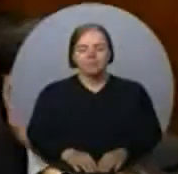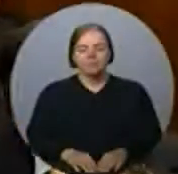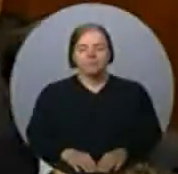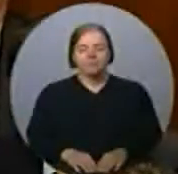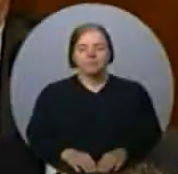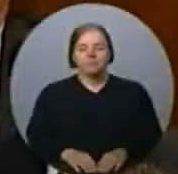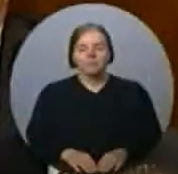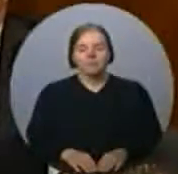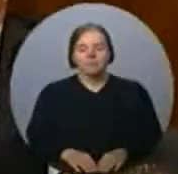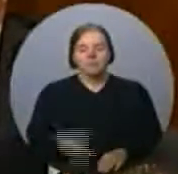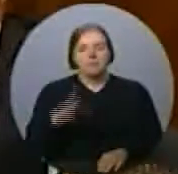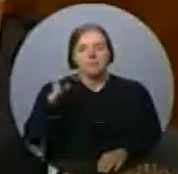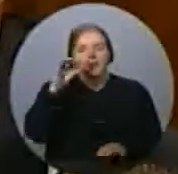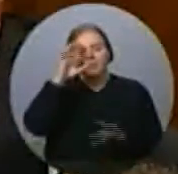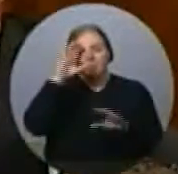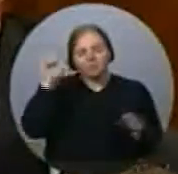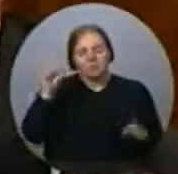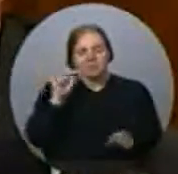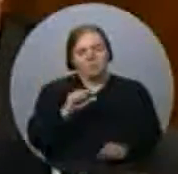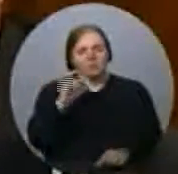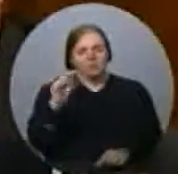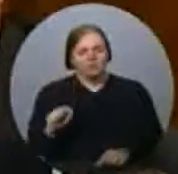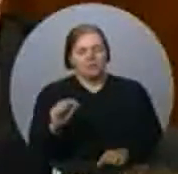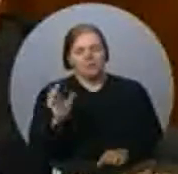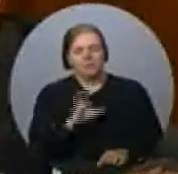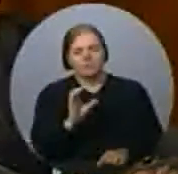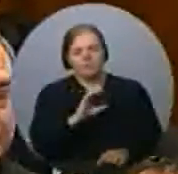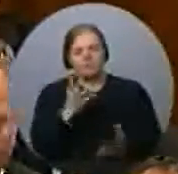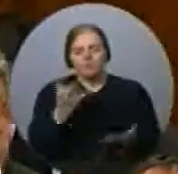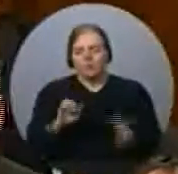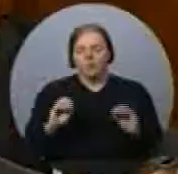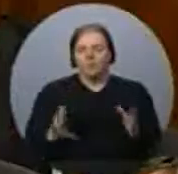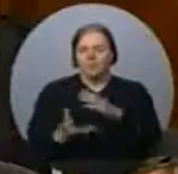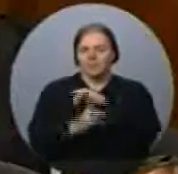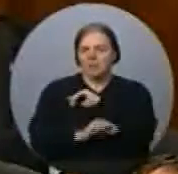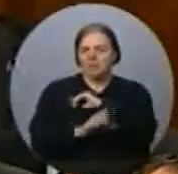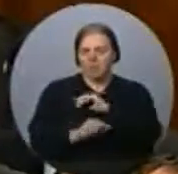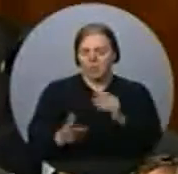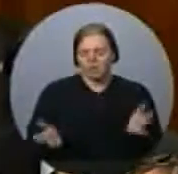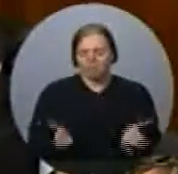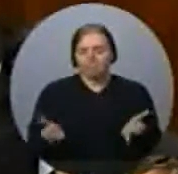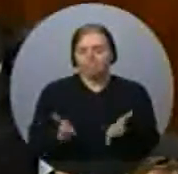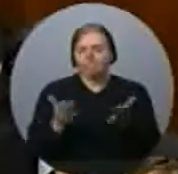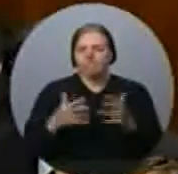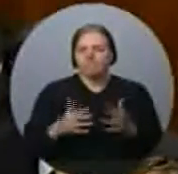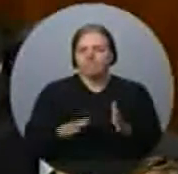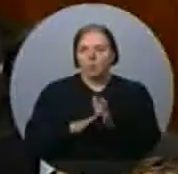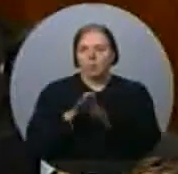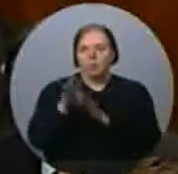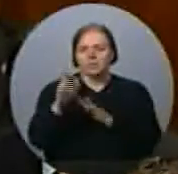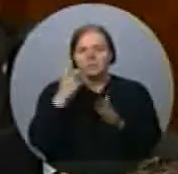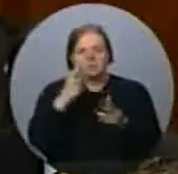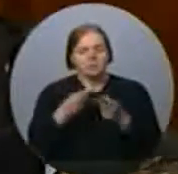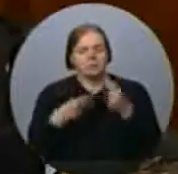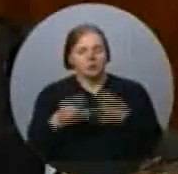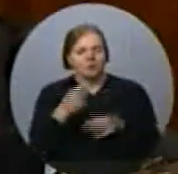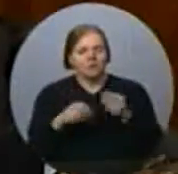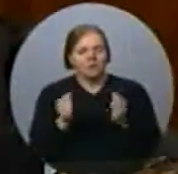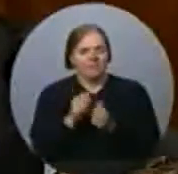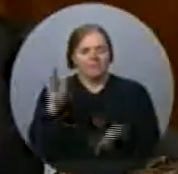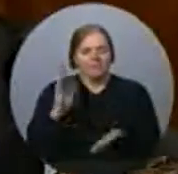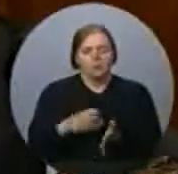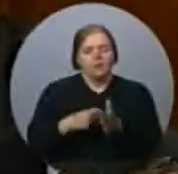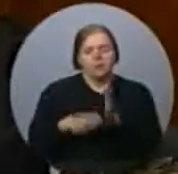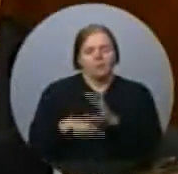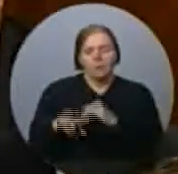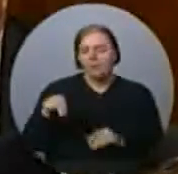Mr. Speaker, while our Conservative government is focused on helping create jobs and growing the economy with lower taxes, the